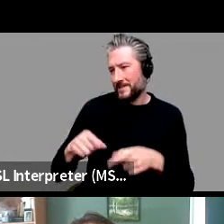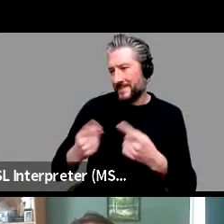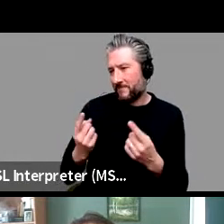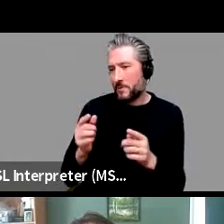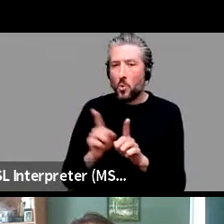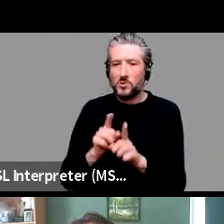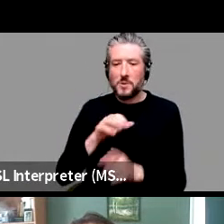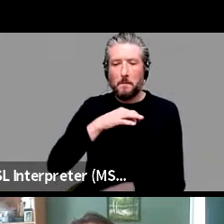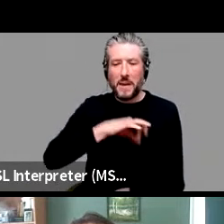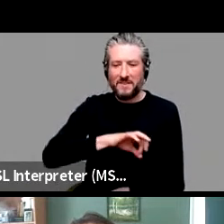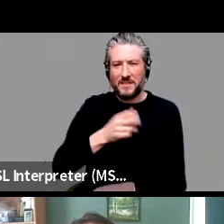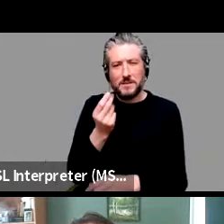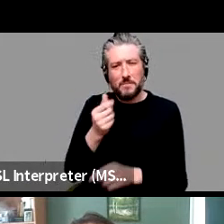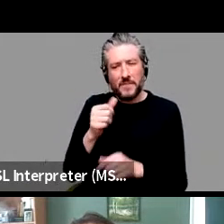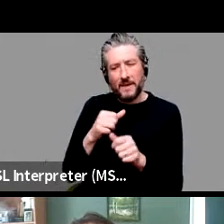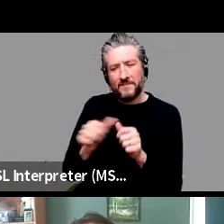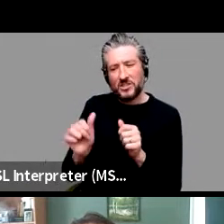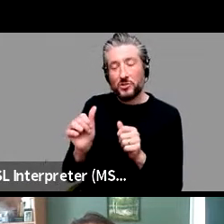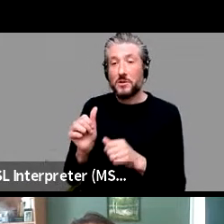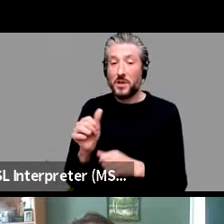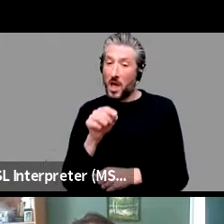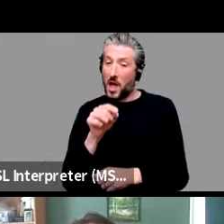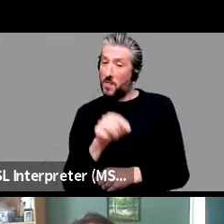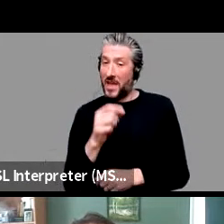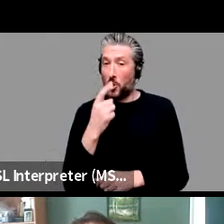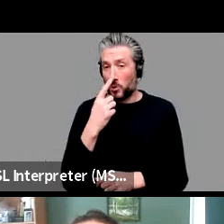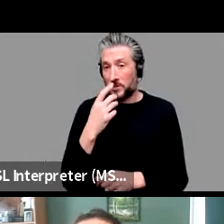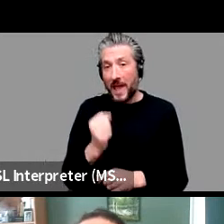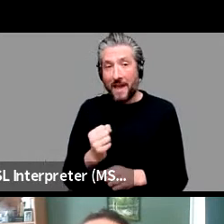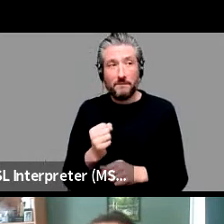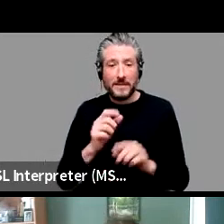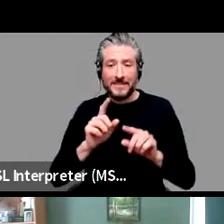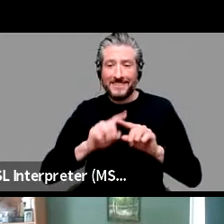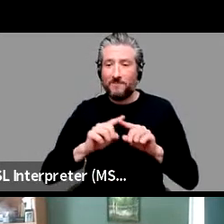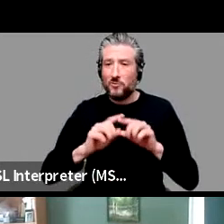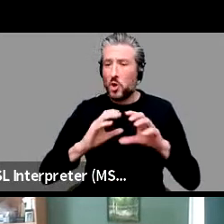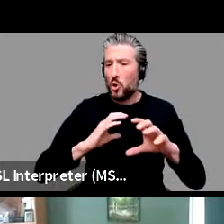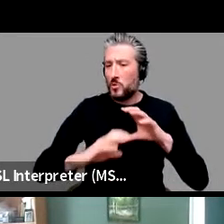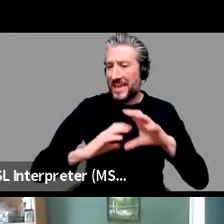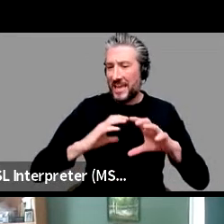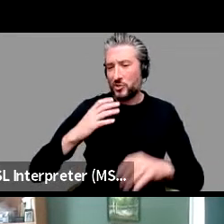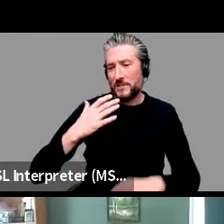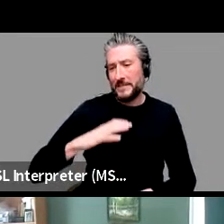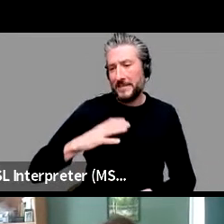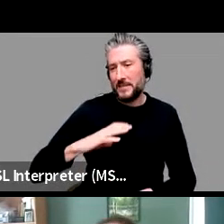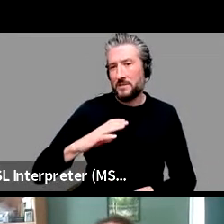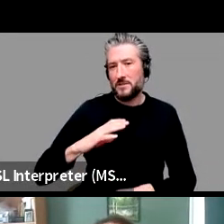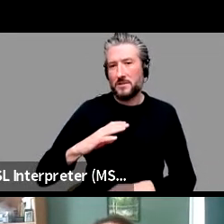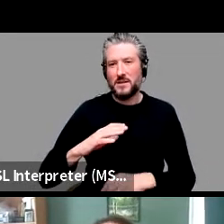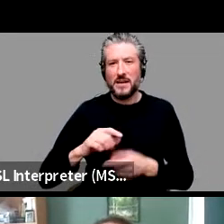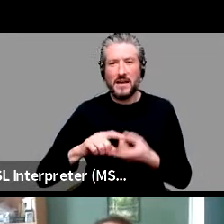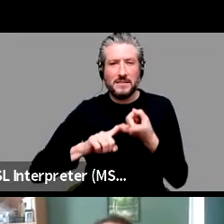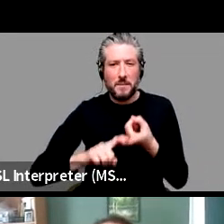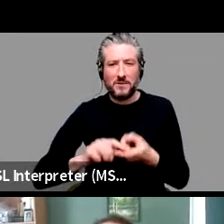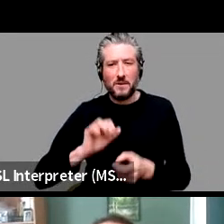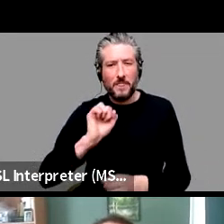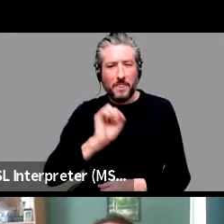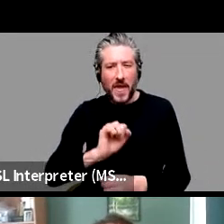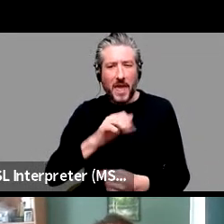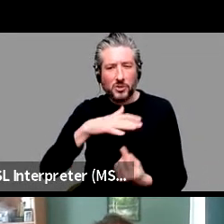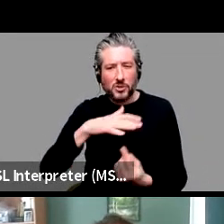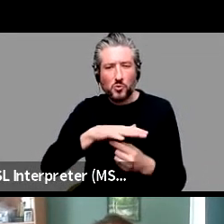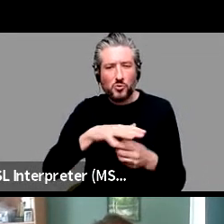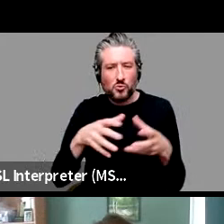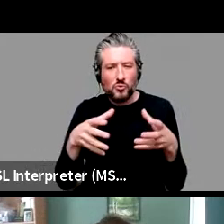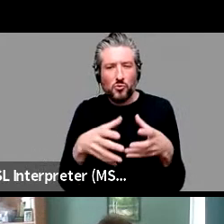have different community, like quantitatively different communicative needs in different social groups. And therefore this can drive change, but that's, uh,